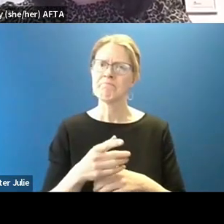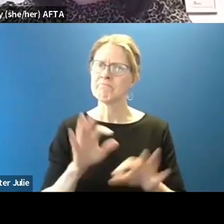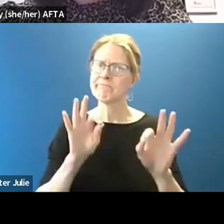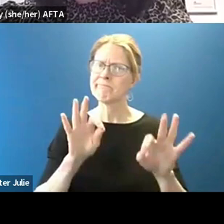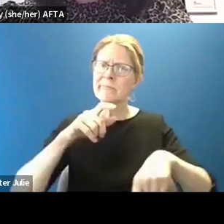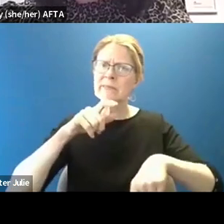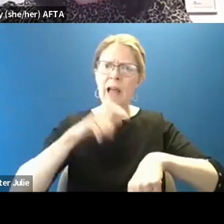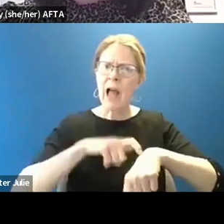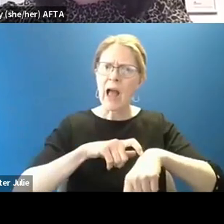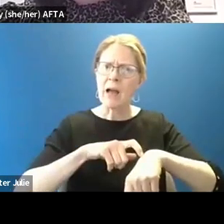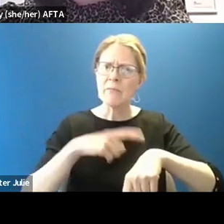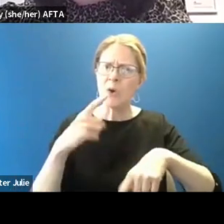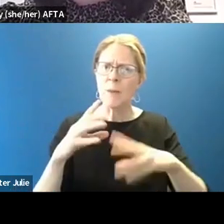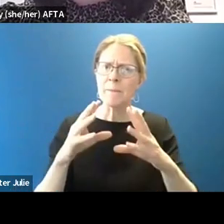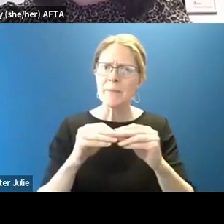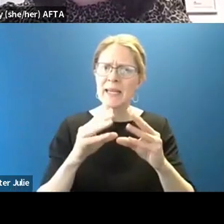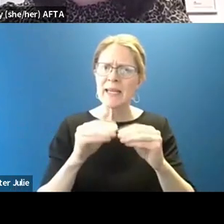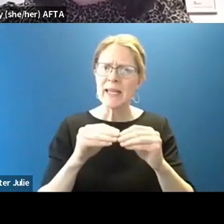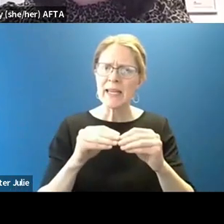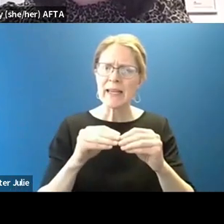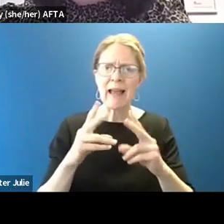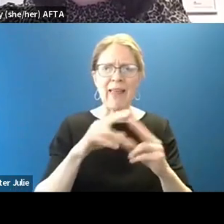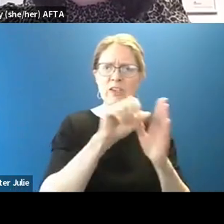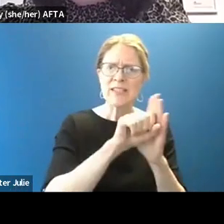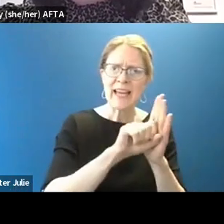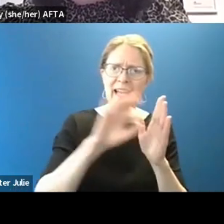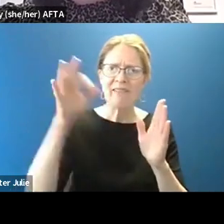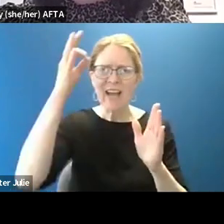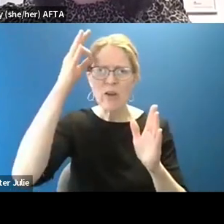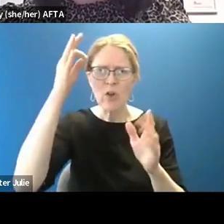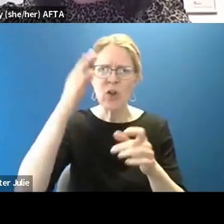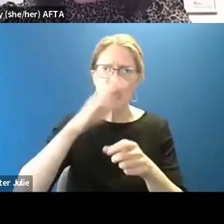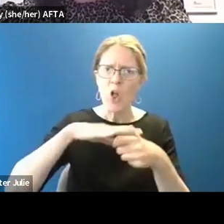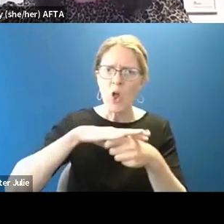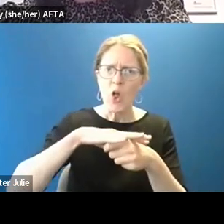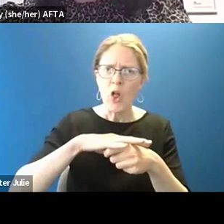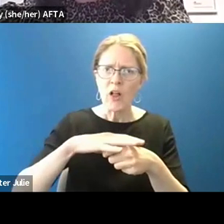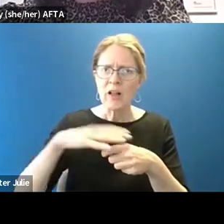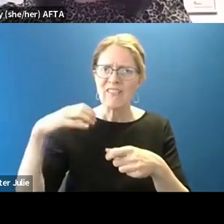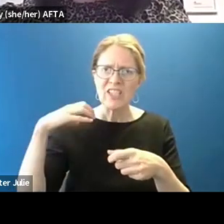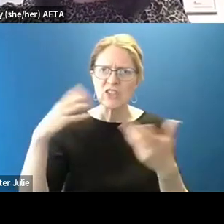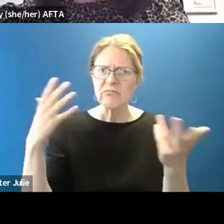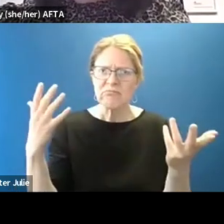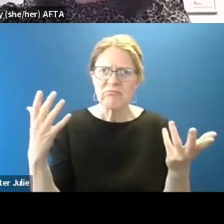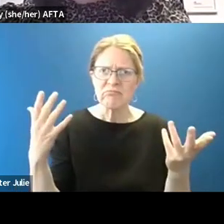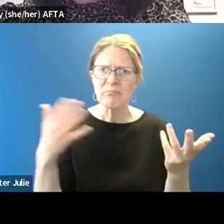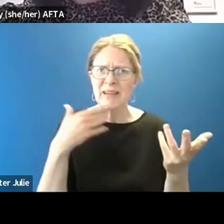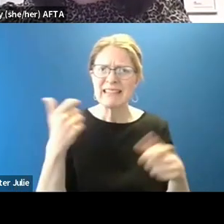to have a meeting with your either state or federal or even local elected officials who wants to start?